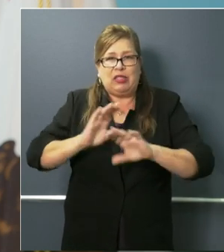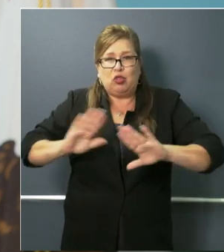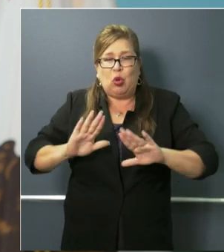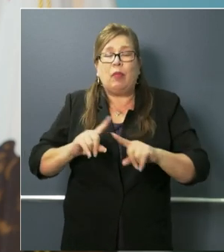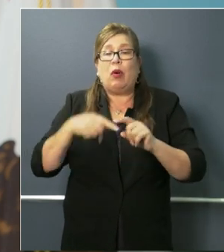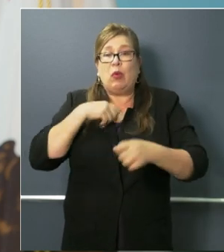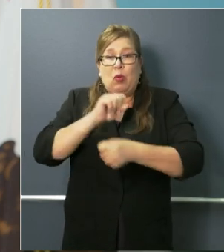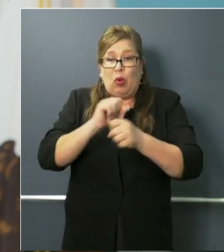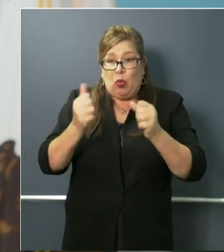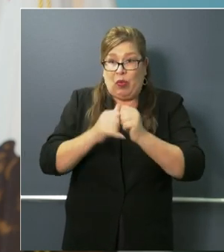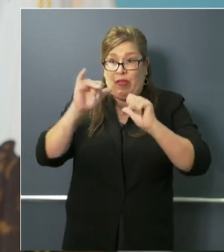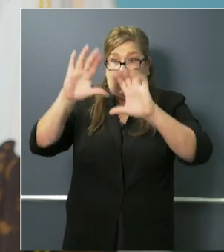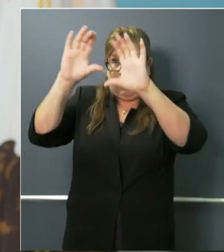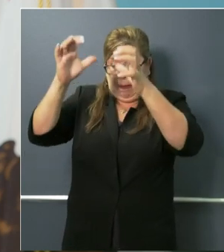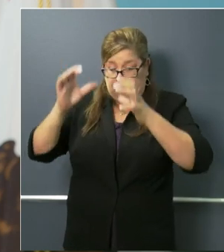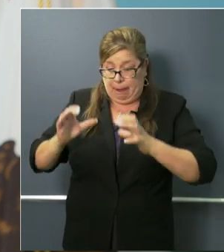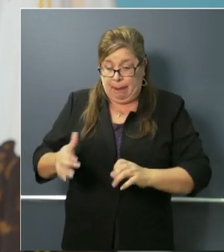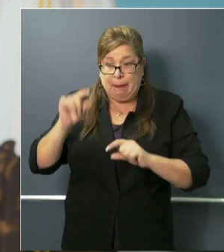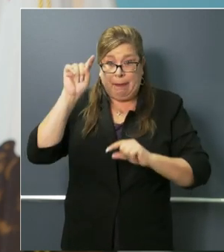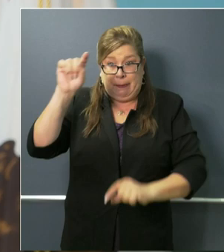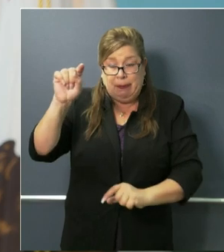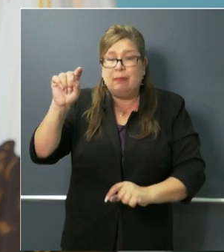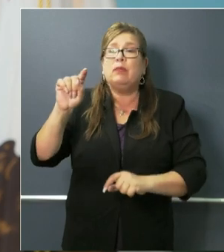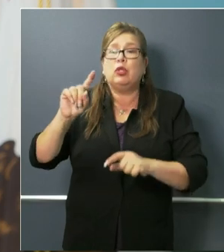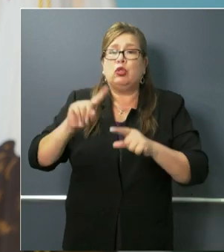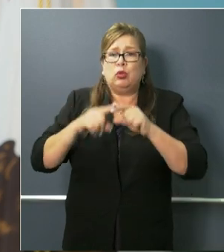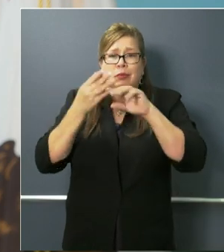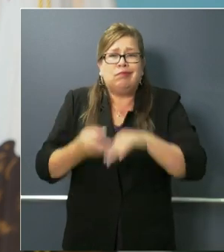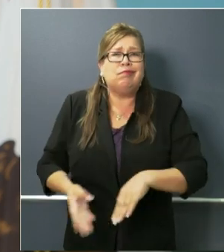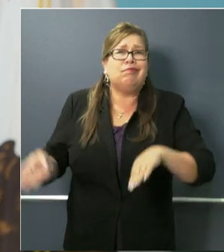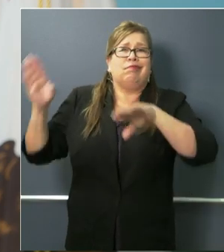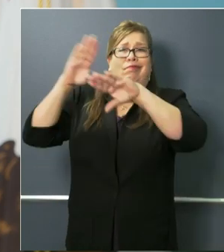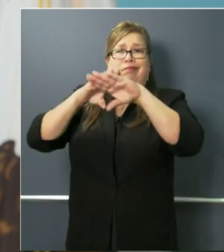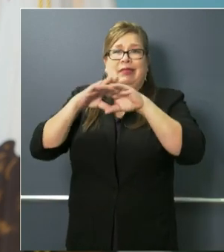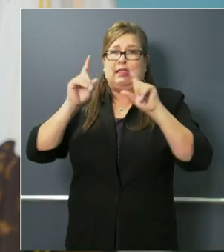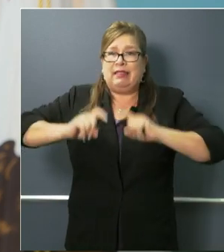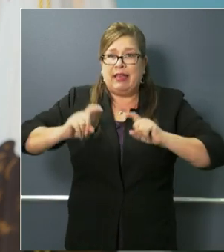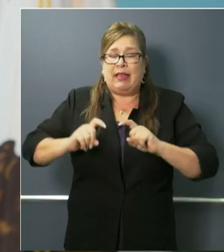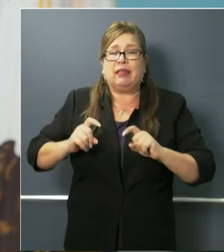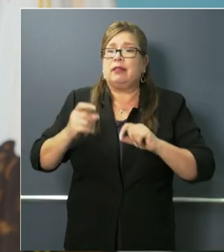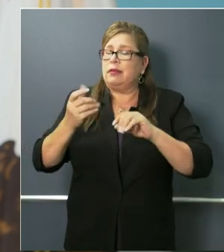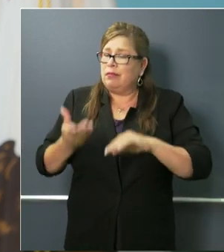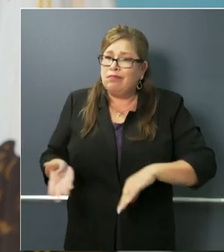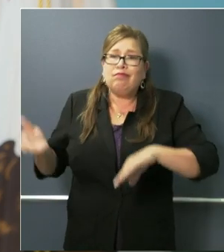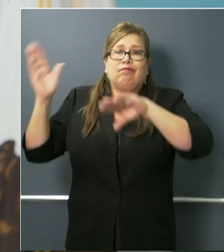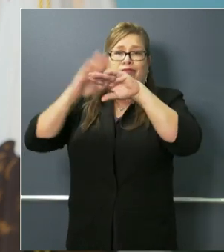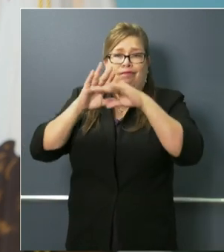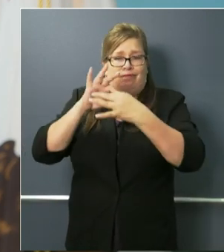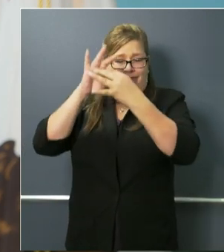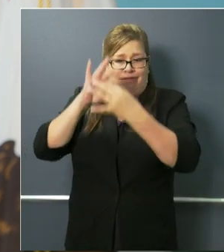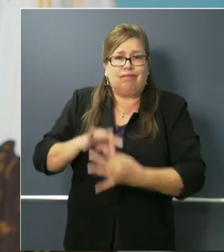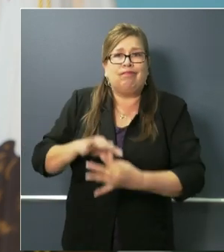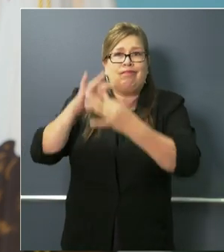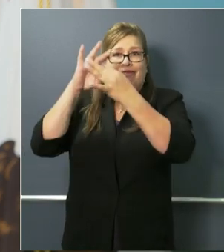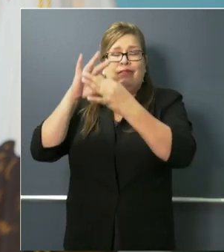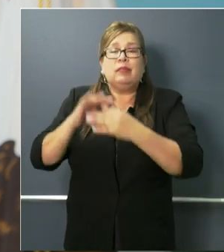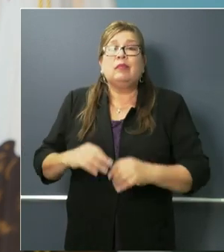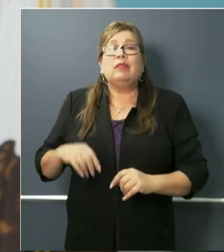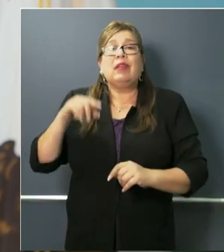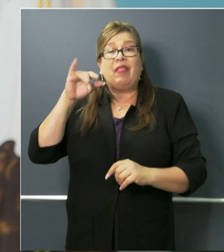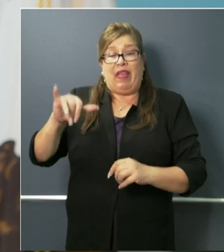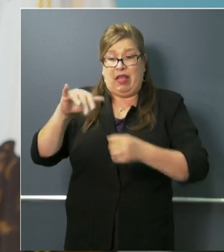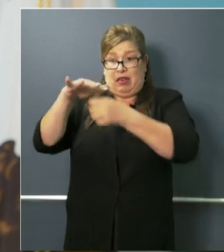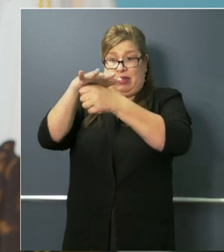these hubs to significantly increase our testing capacity and our collaborative spirit within those hubs. They'll be